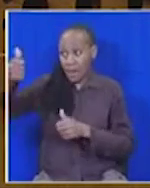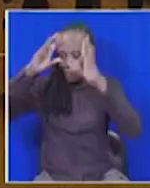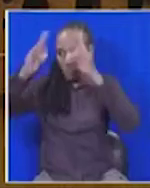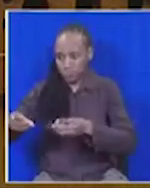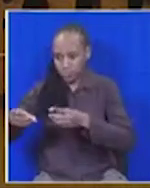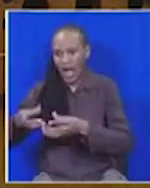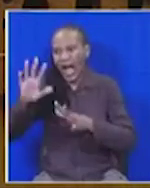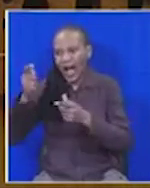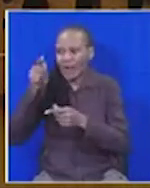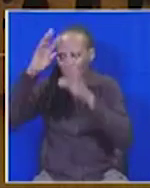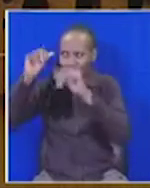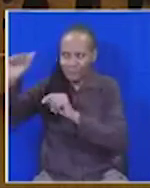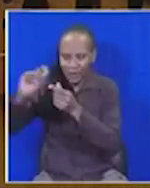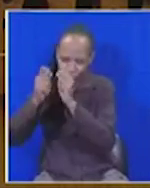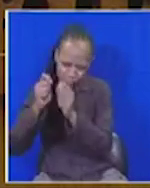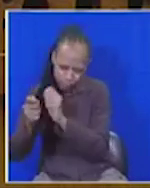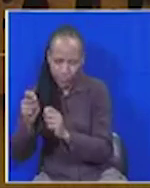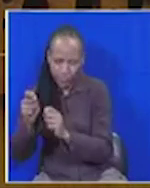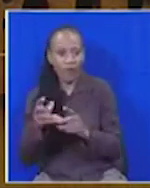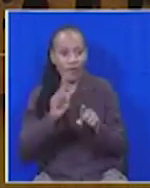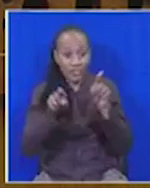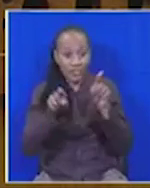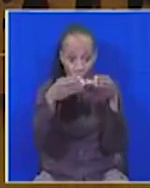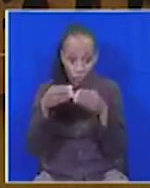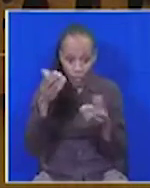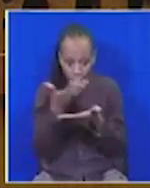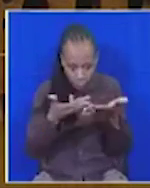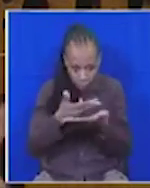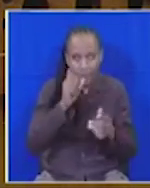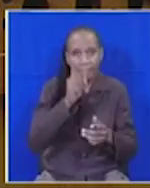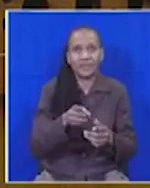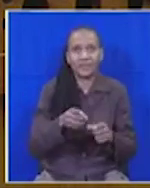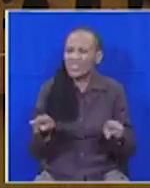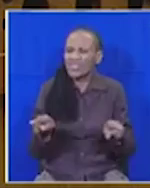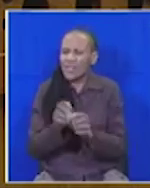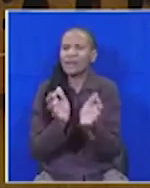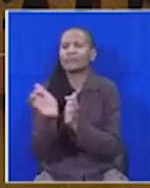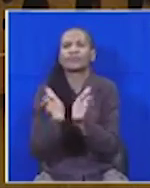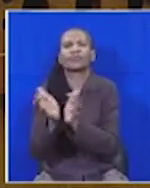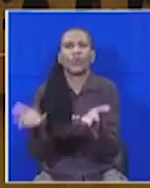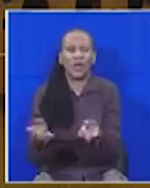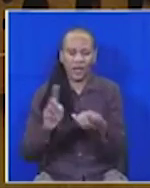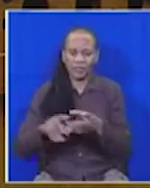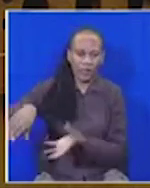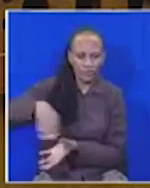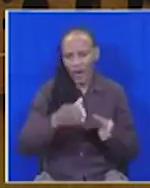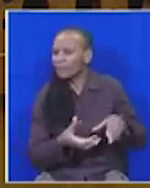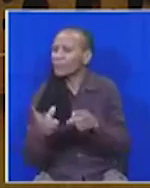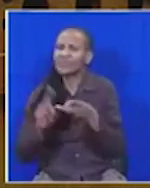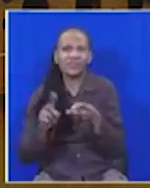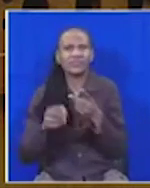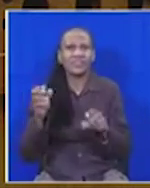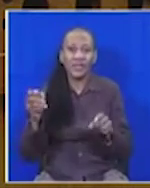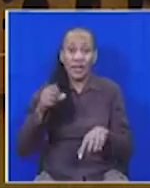And we need to have a multi-party committee to do that. Because even referees in a game of soccer, in a game of rugby, are also